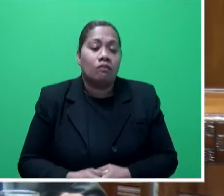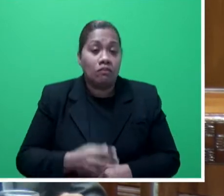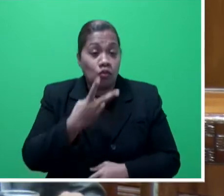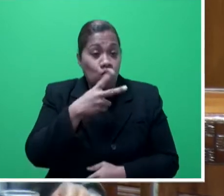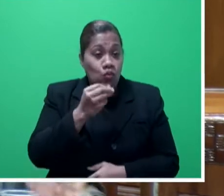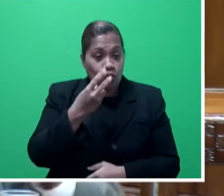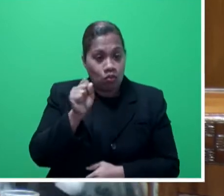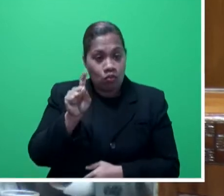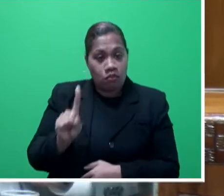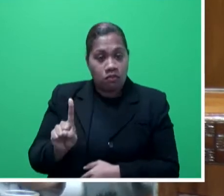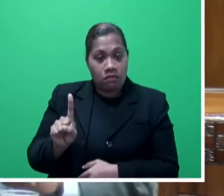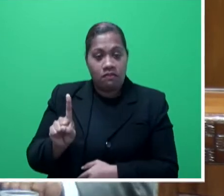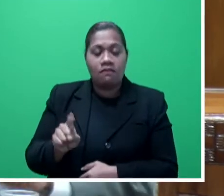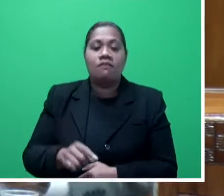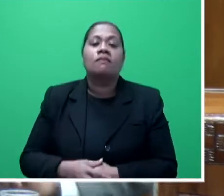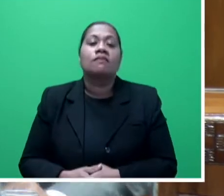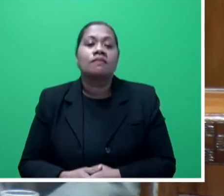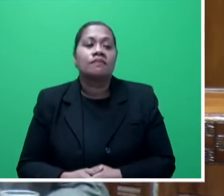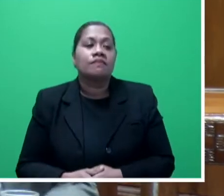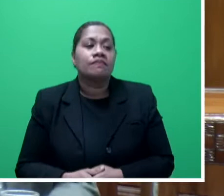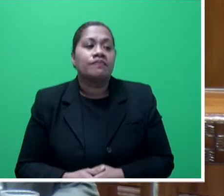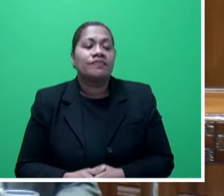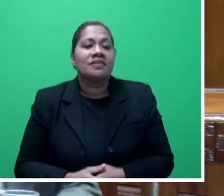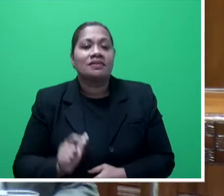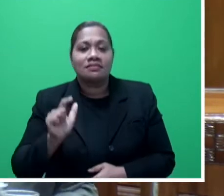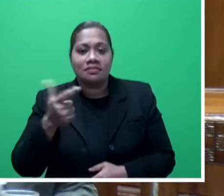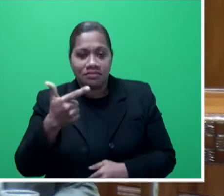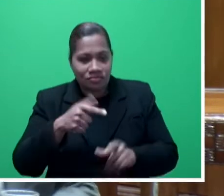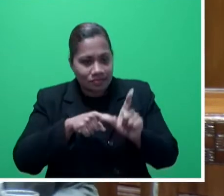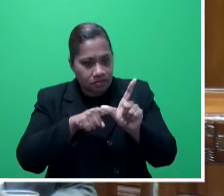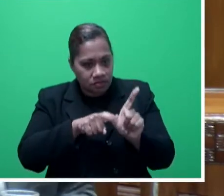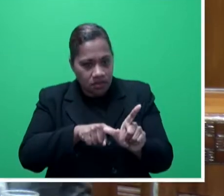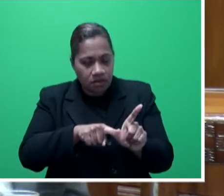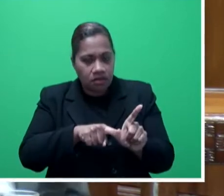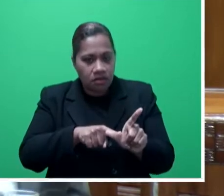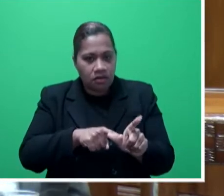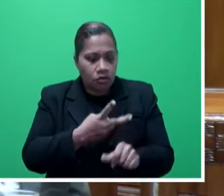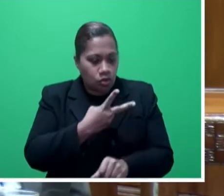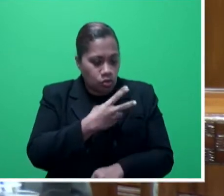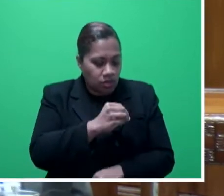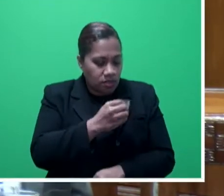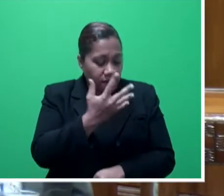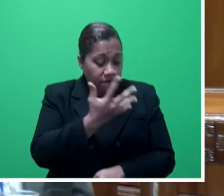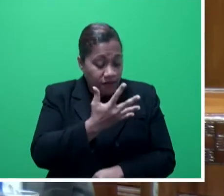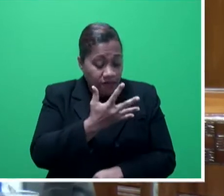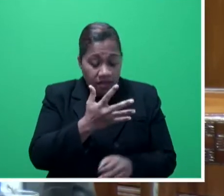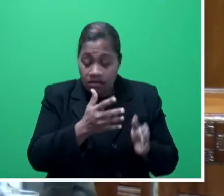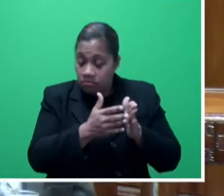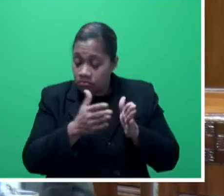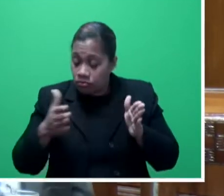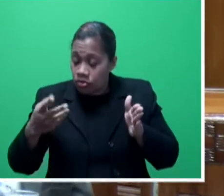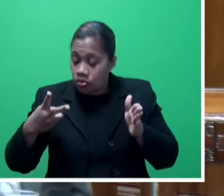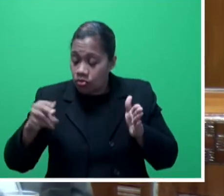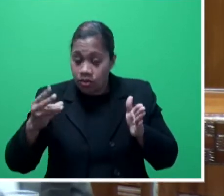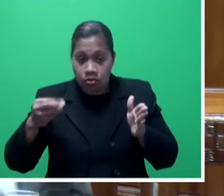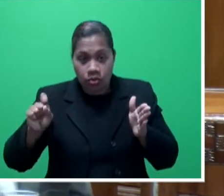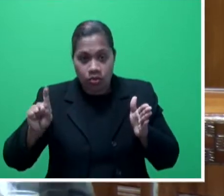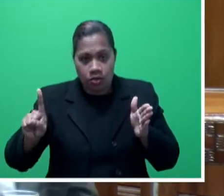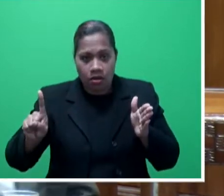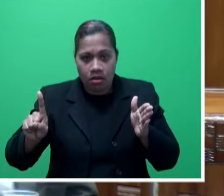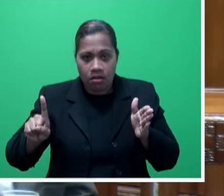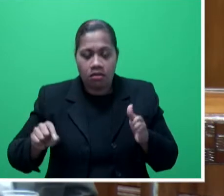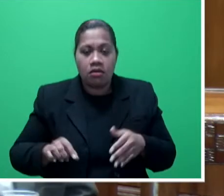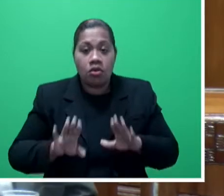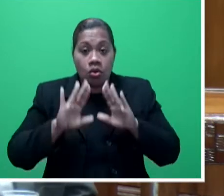is the seventh consecutive year, 2015 to 2021, where global temperatures have been above